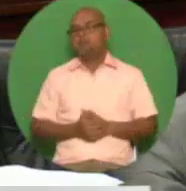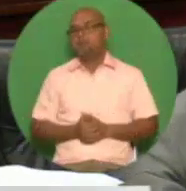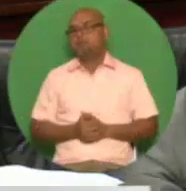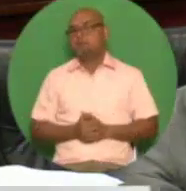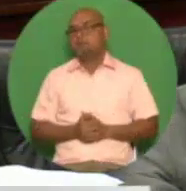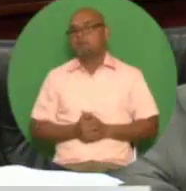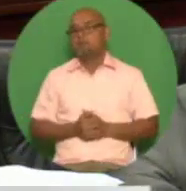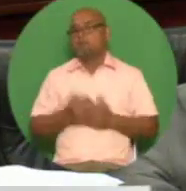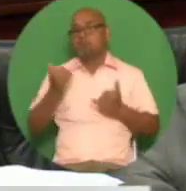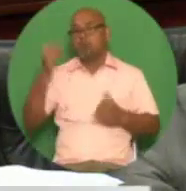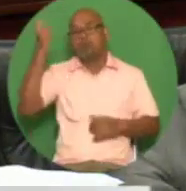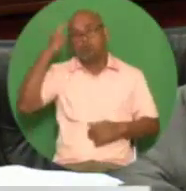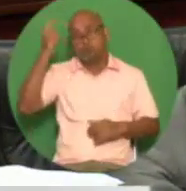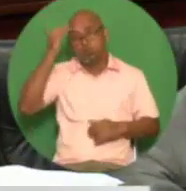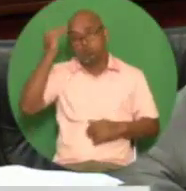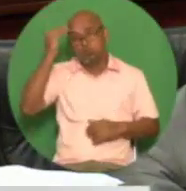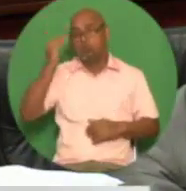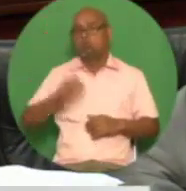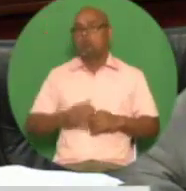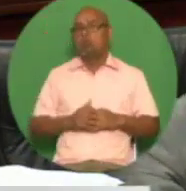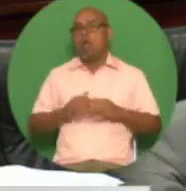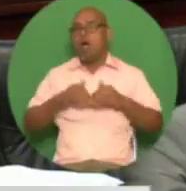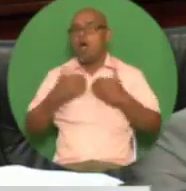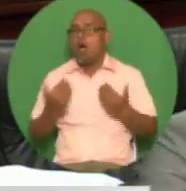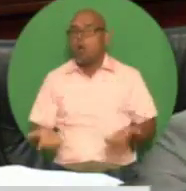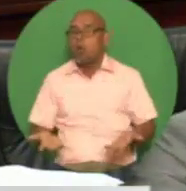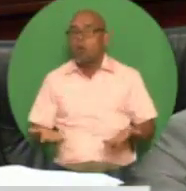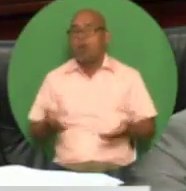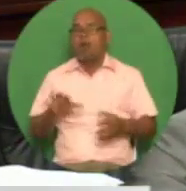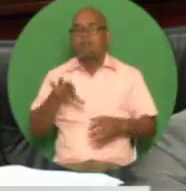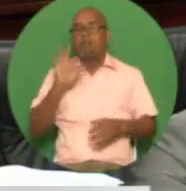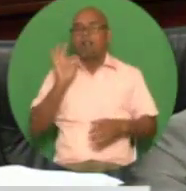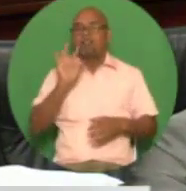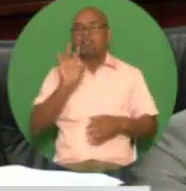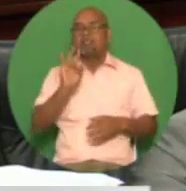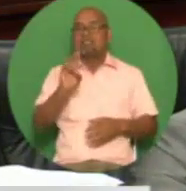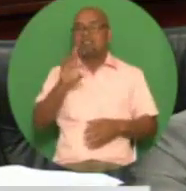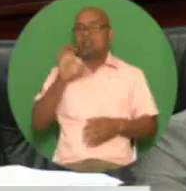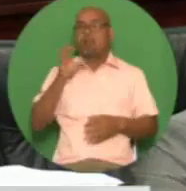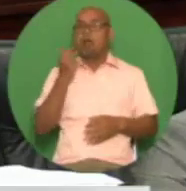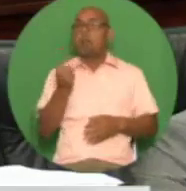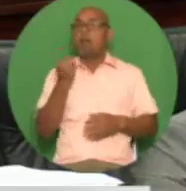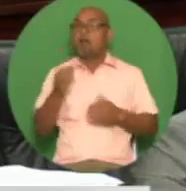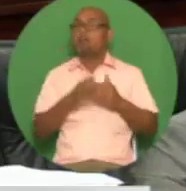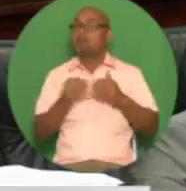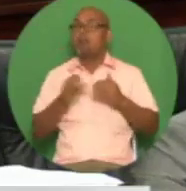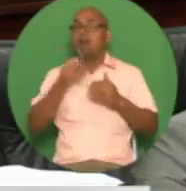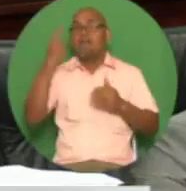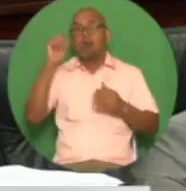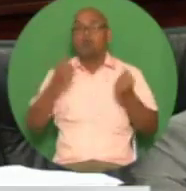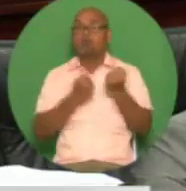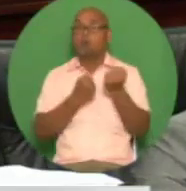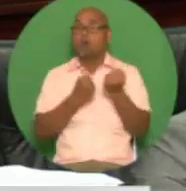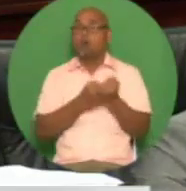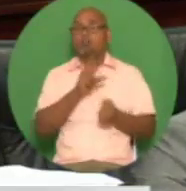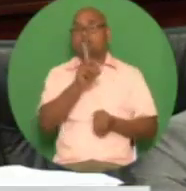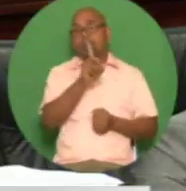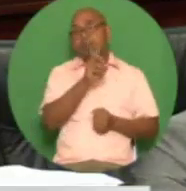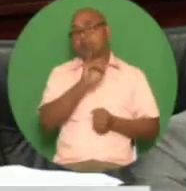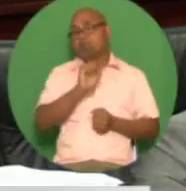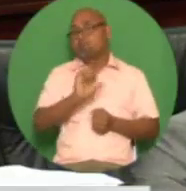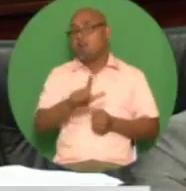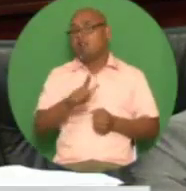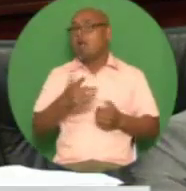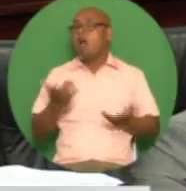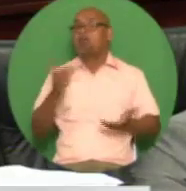difficult to find that extra seven hundred million dollars in 2019 to keep the price of diesel fuel at its present level of